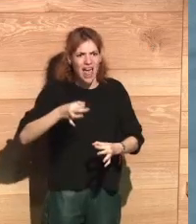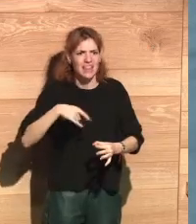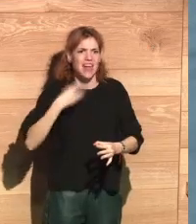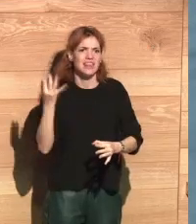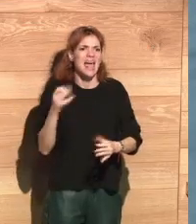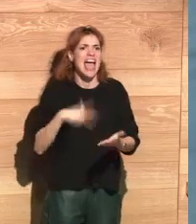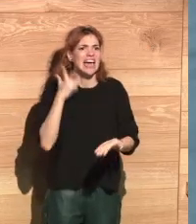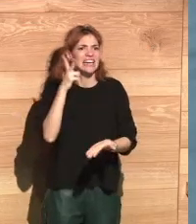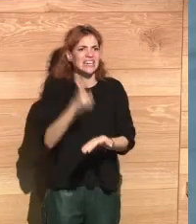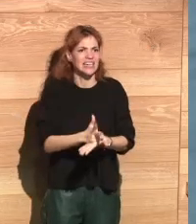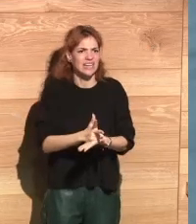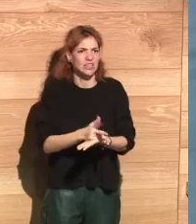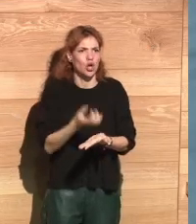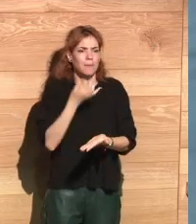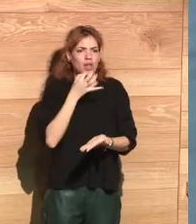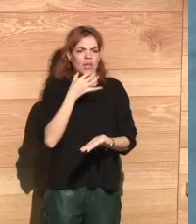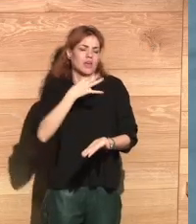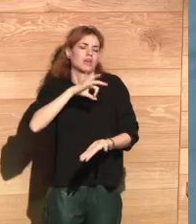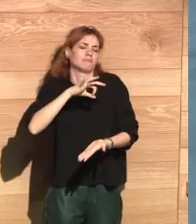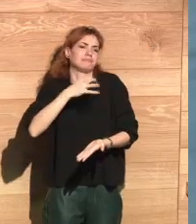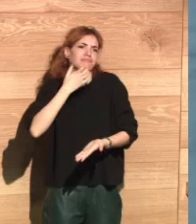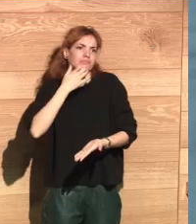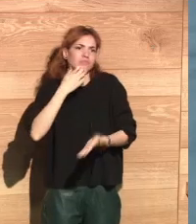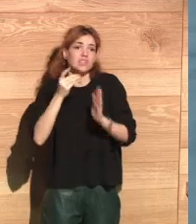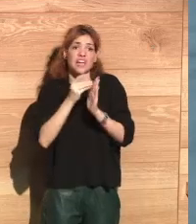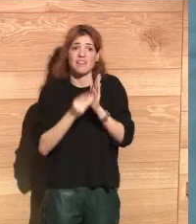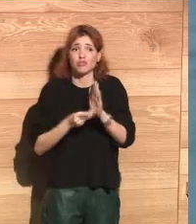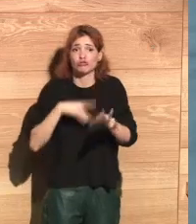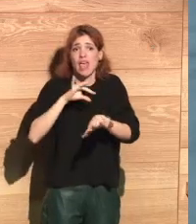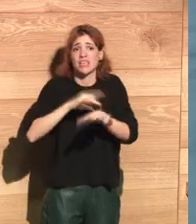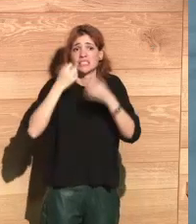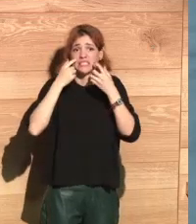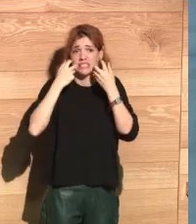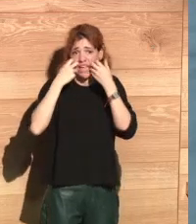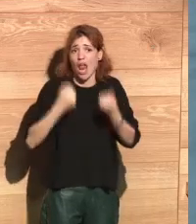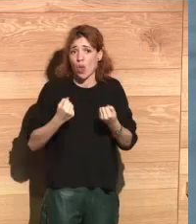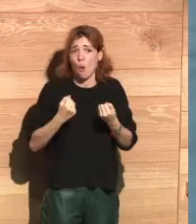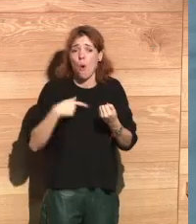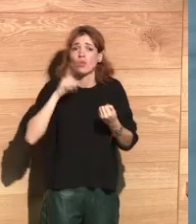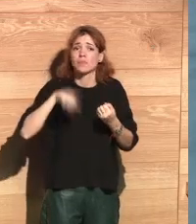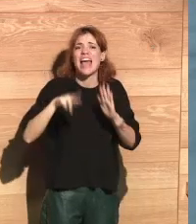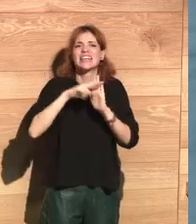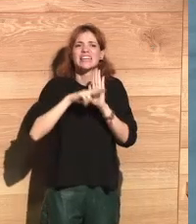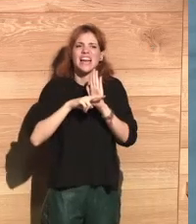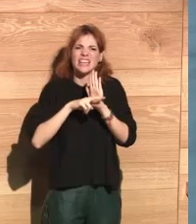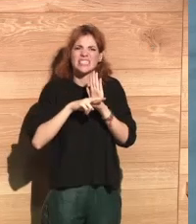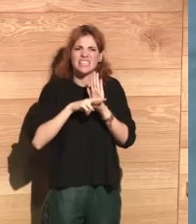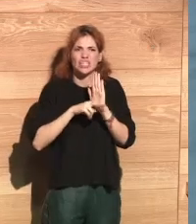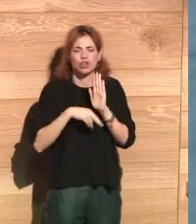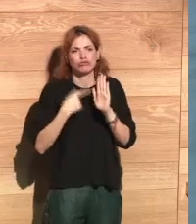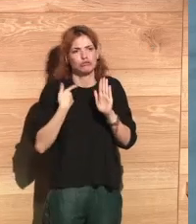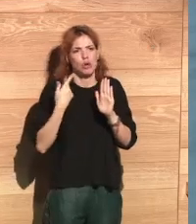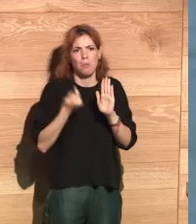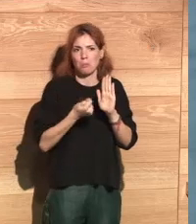to earth. And we need to face issues and challenges such as creating a data lake for the